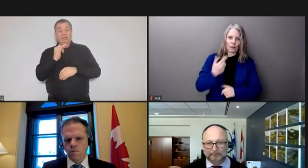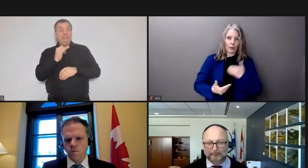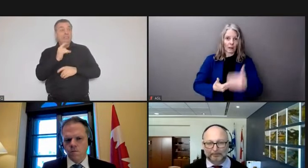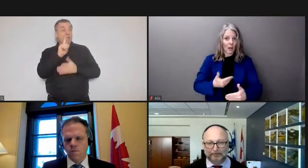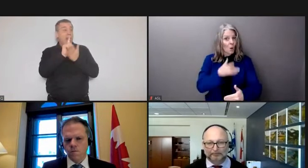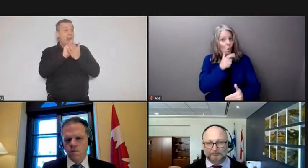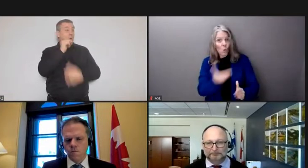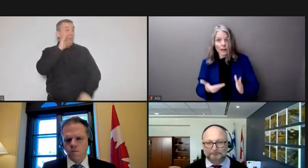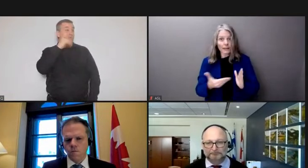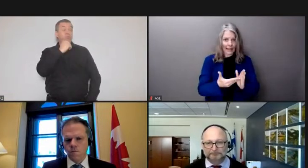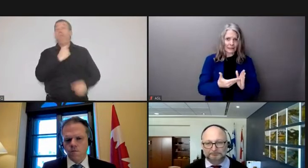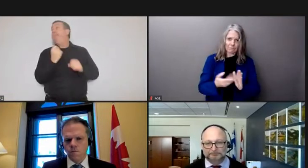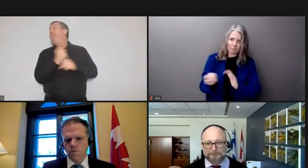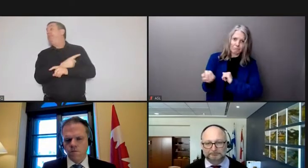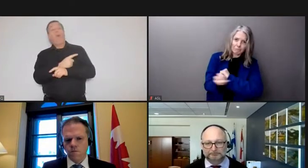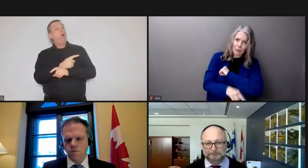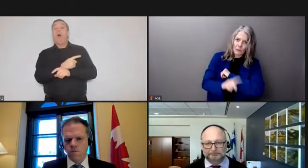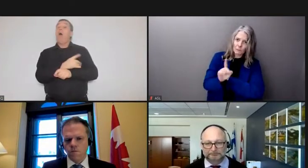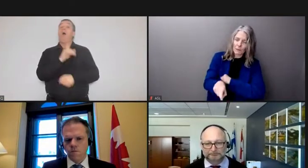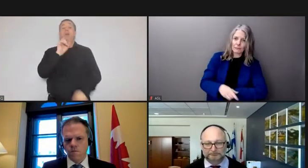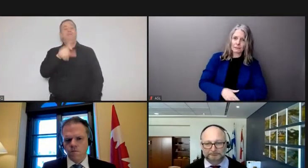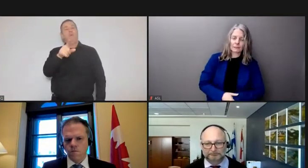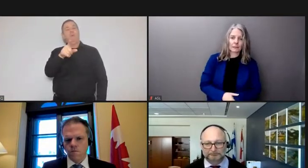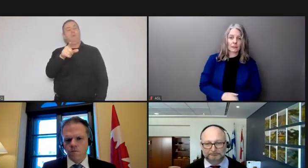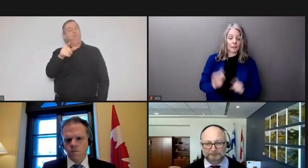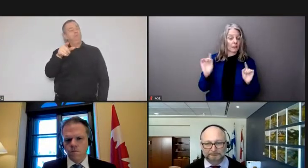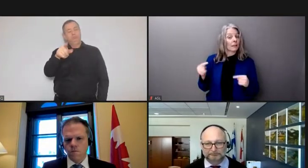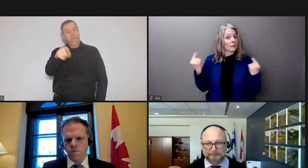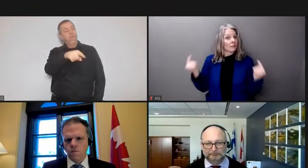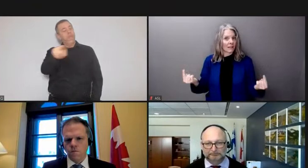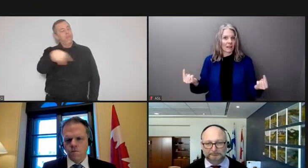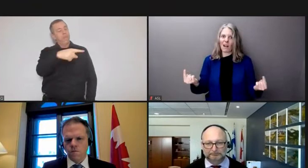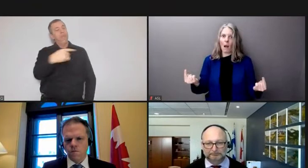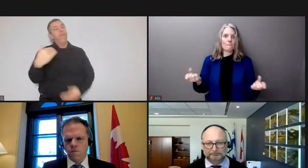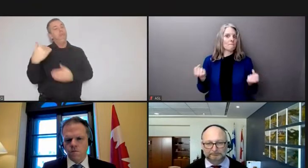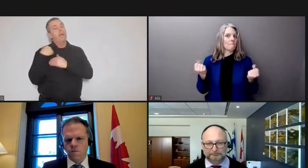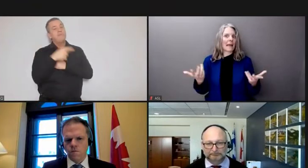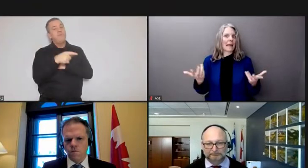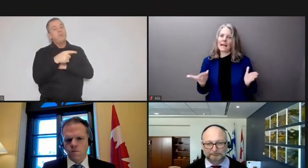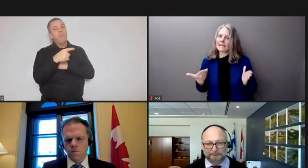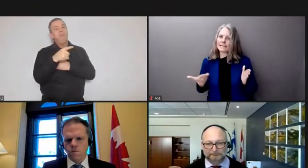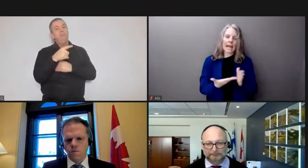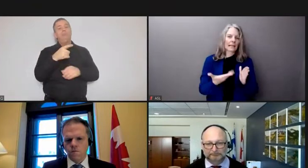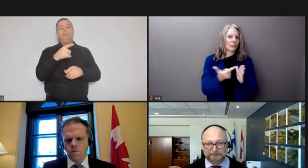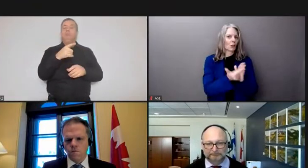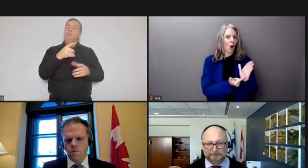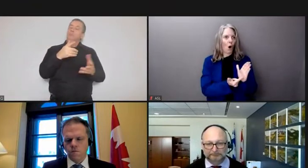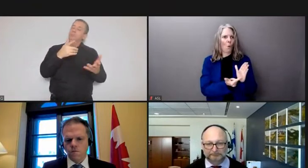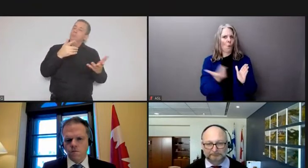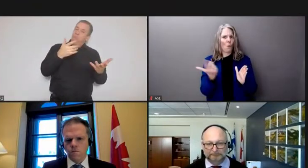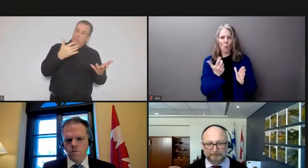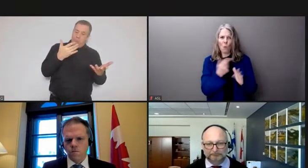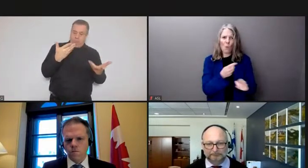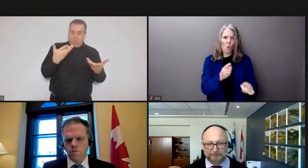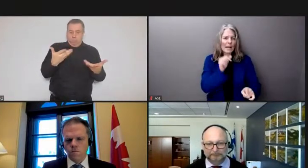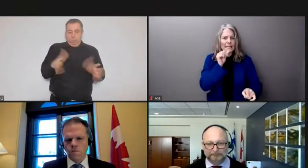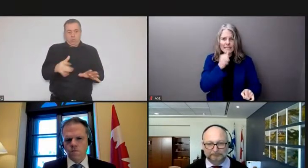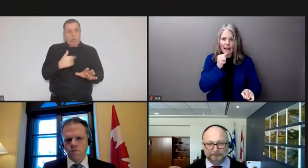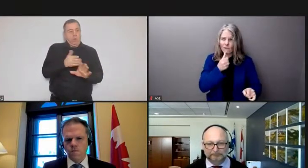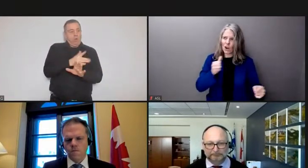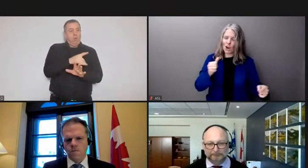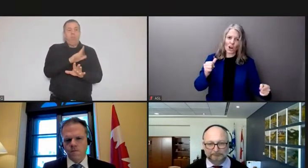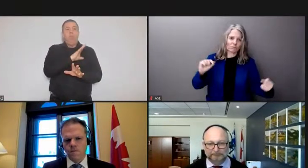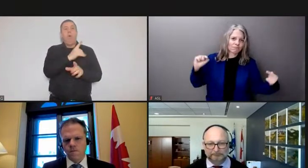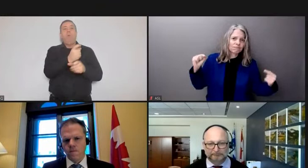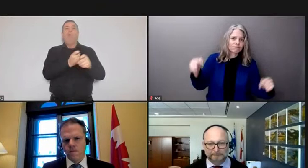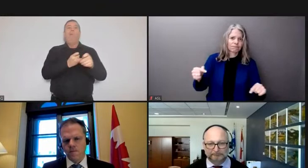instances where on the face of it there have been flagrant breaches of the law causing great harm to Canadians really upending